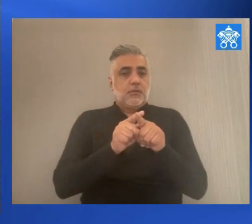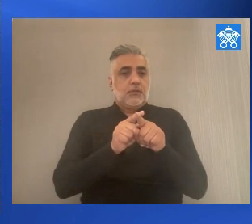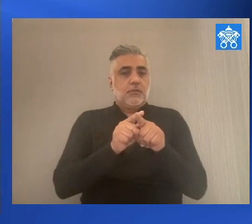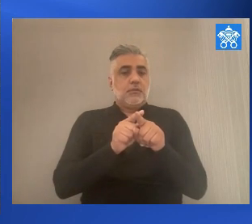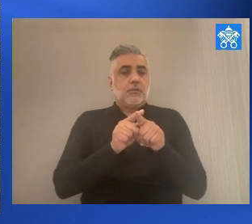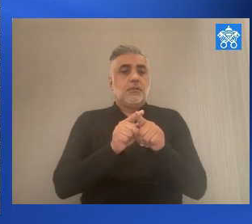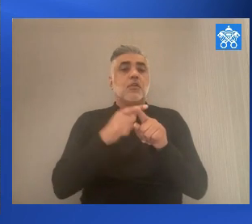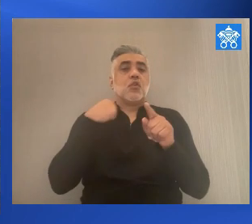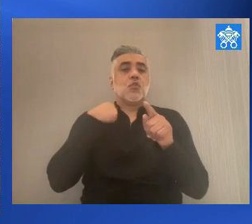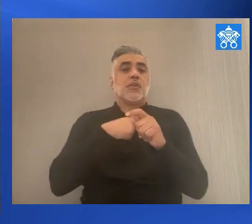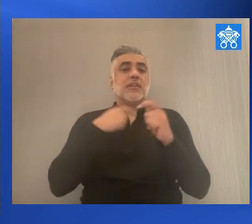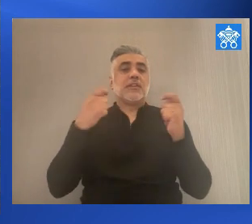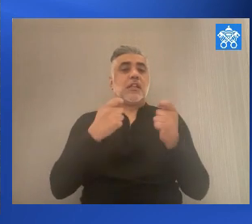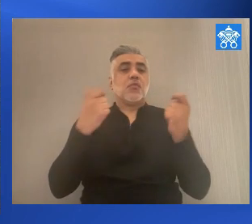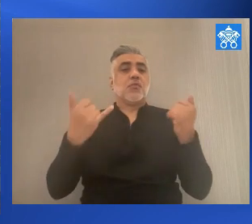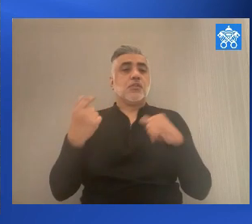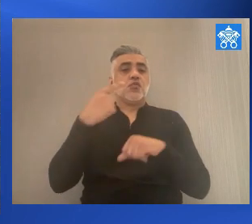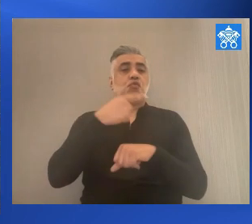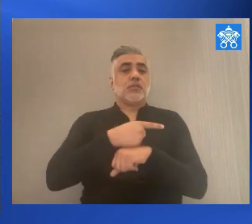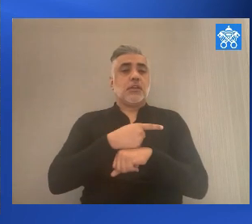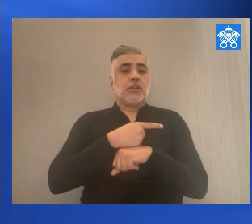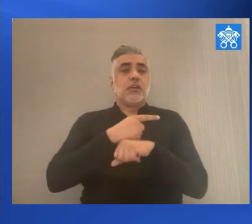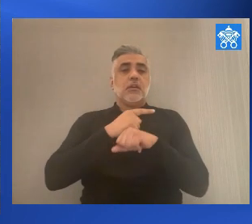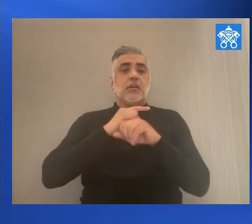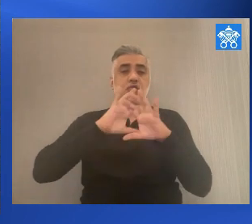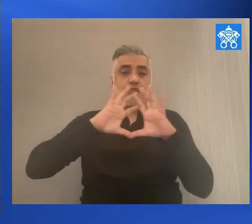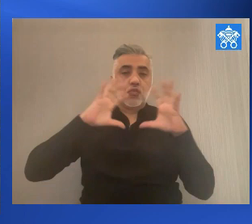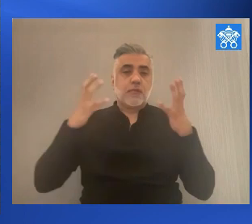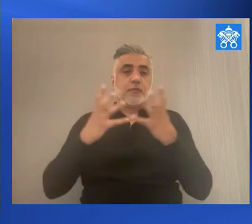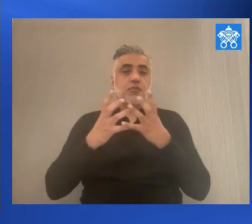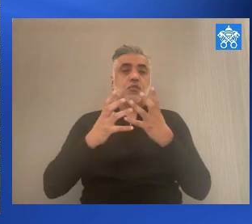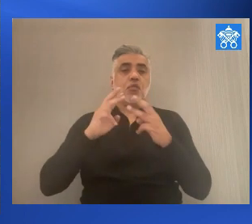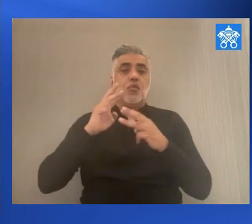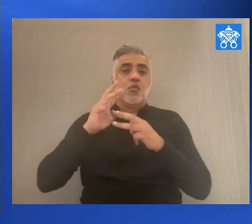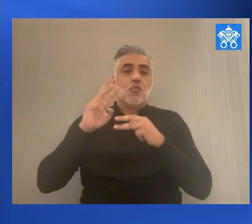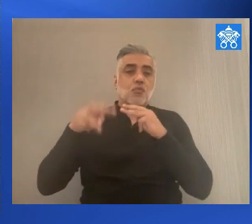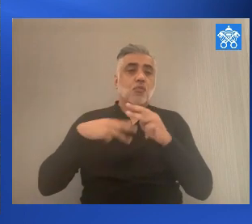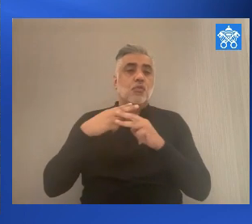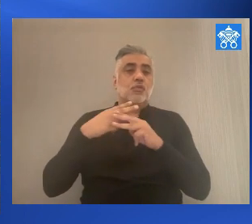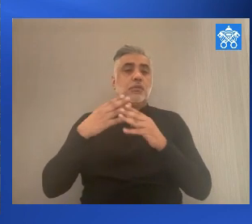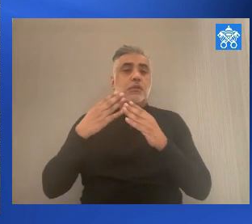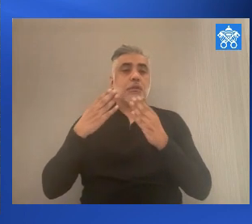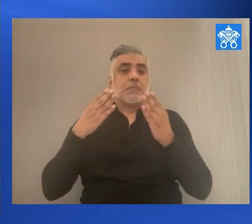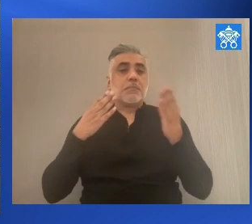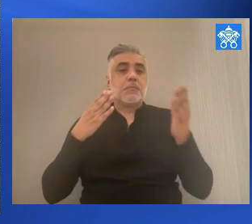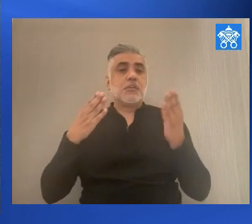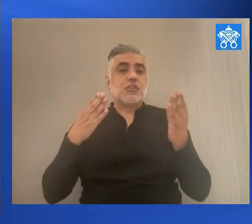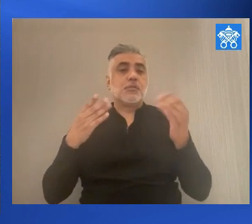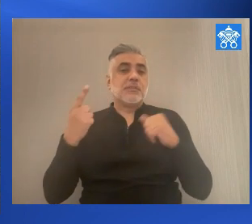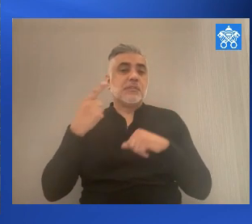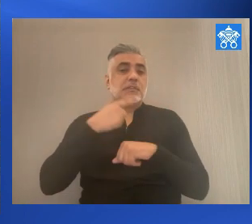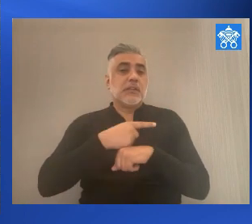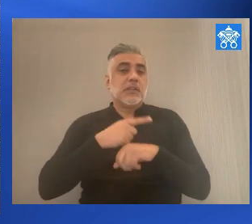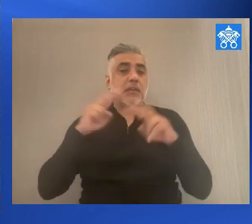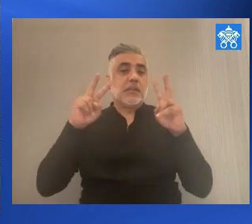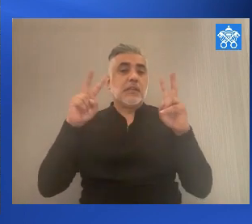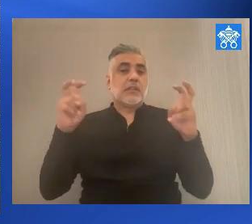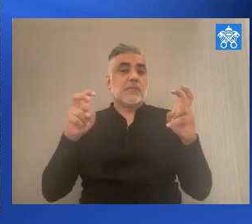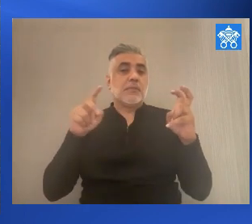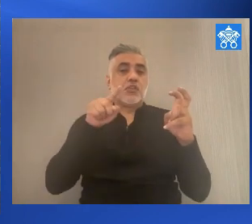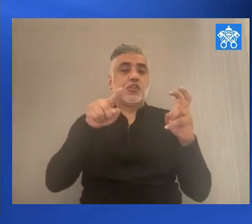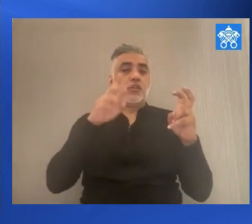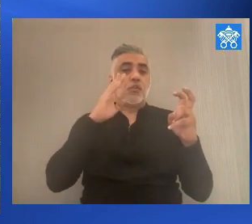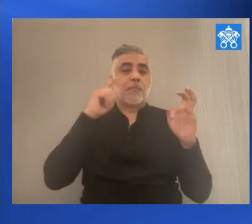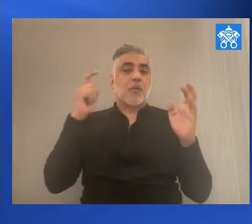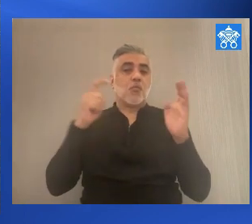we celebrate today the Universal World Mission Sunday, whose theme is You Shall Be My